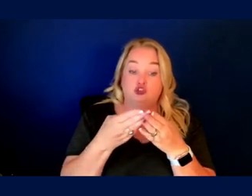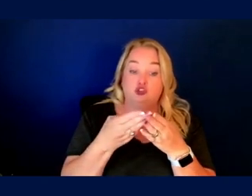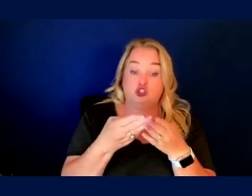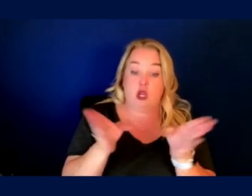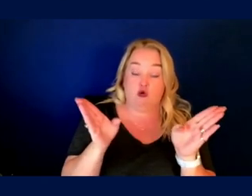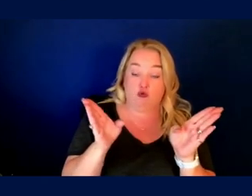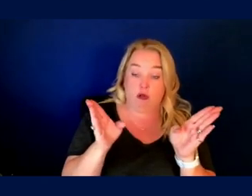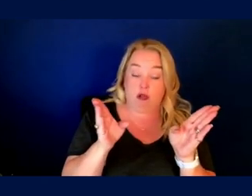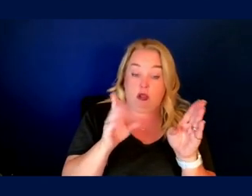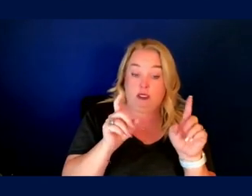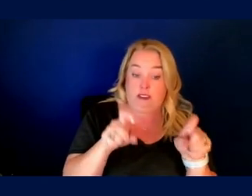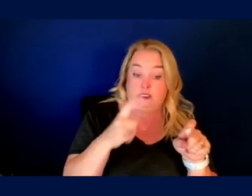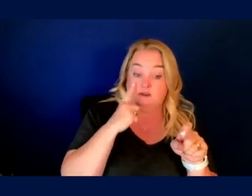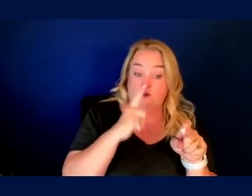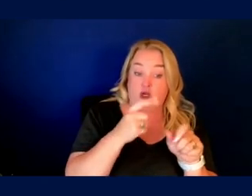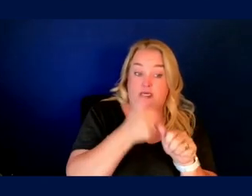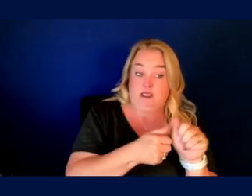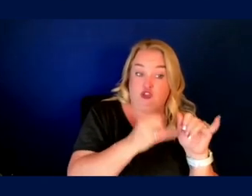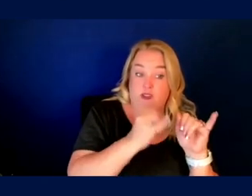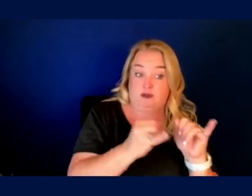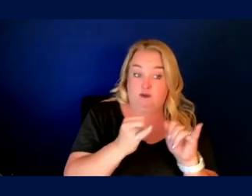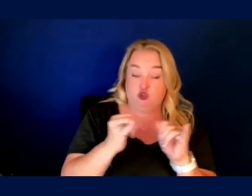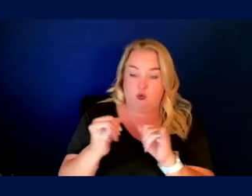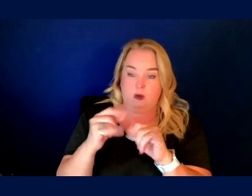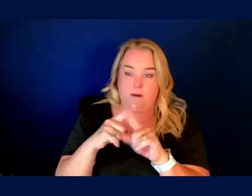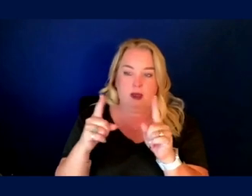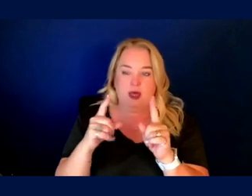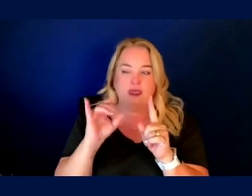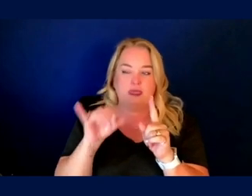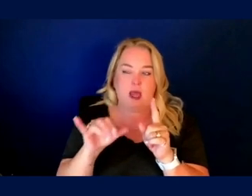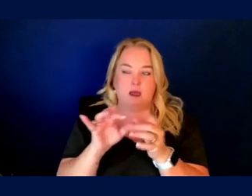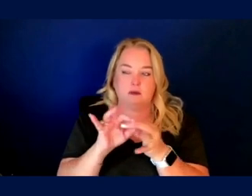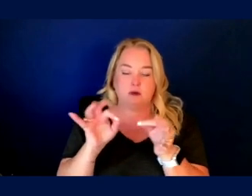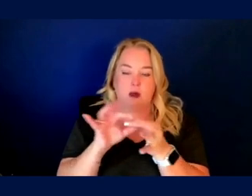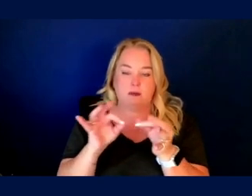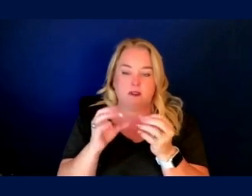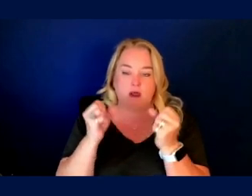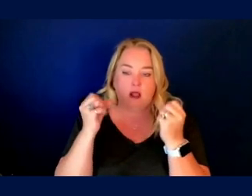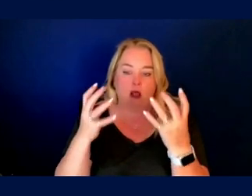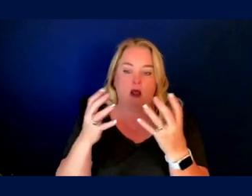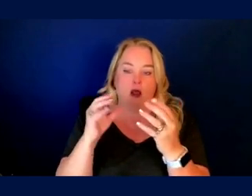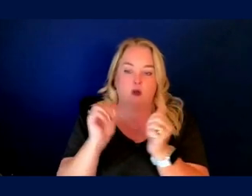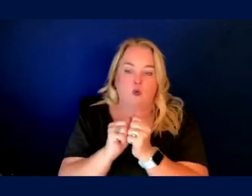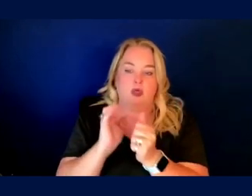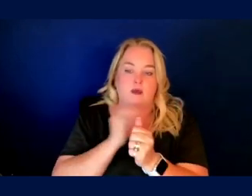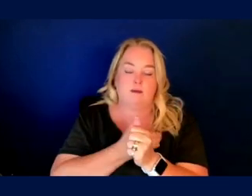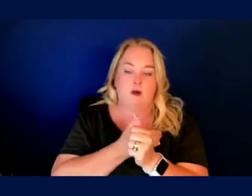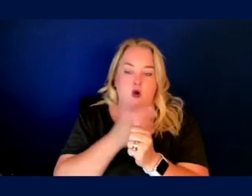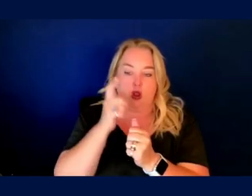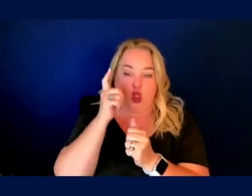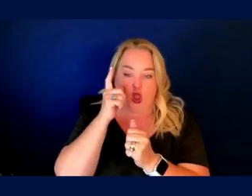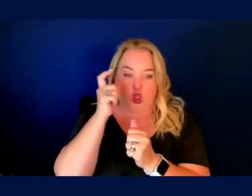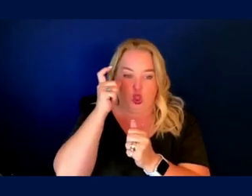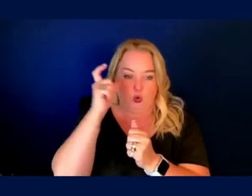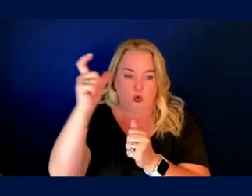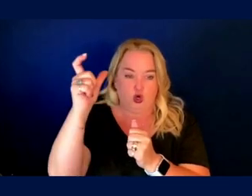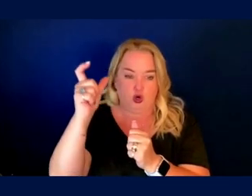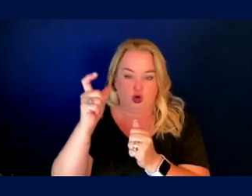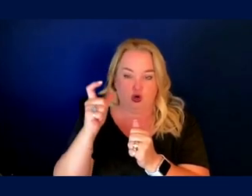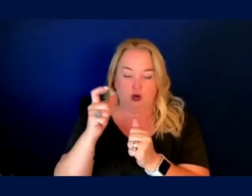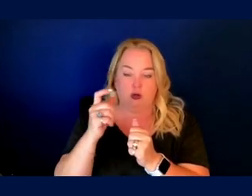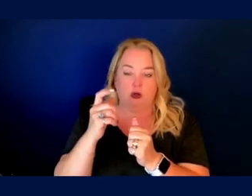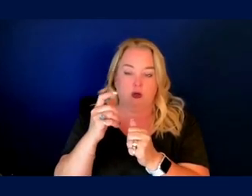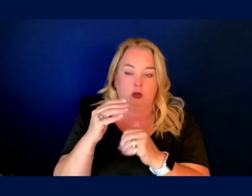specific needs of each individual? How do we develop, you know, this comes up a lot in my lunar construction work, honestly, not actually, you know, about